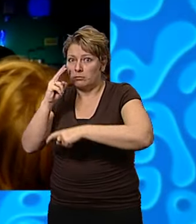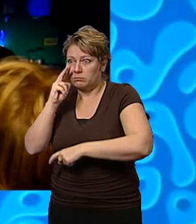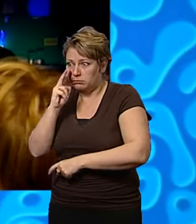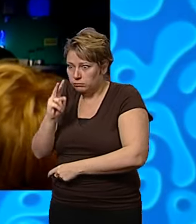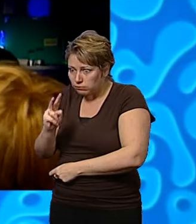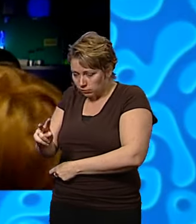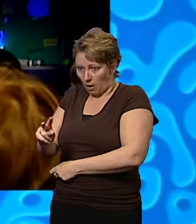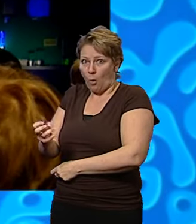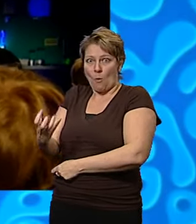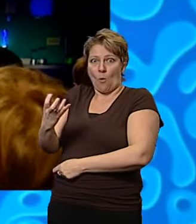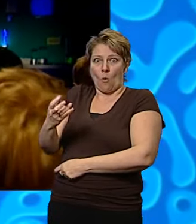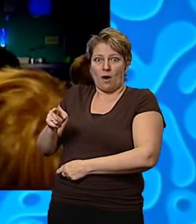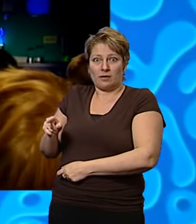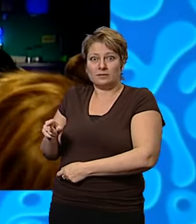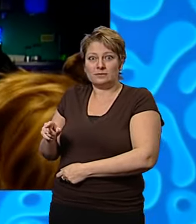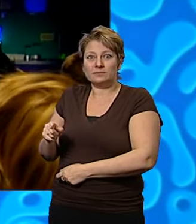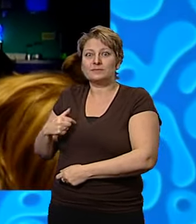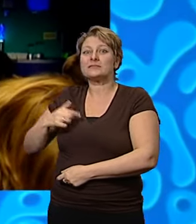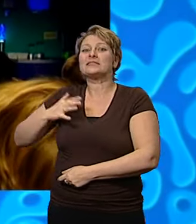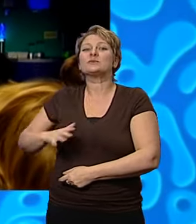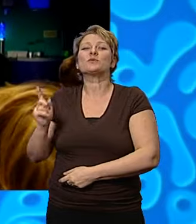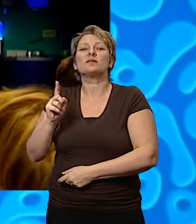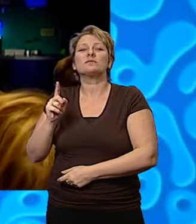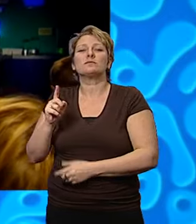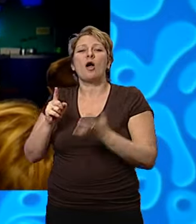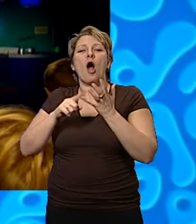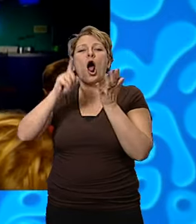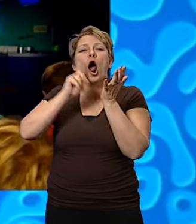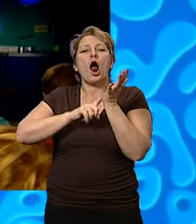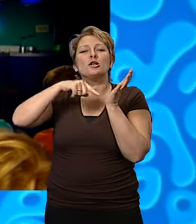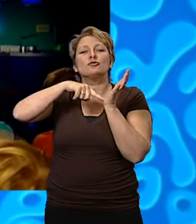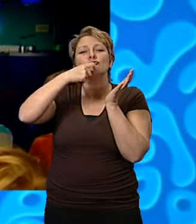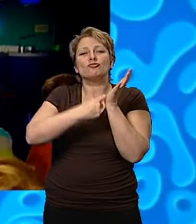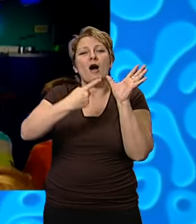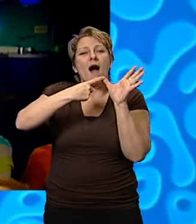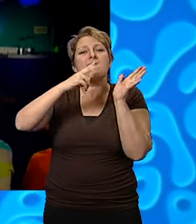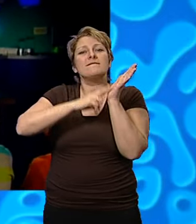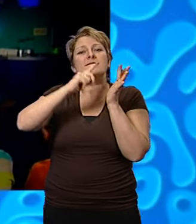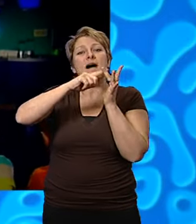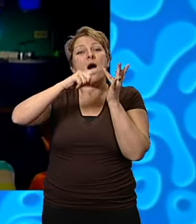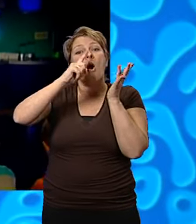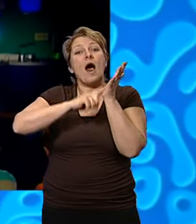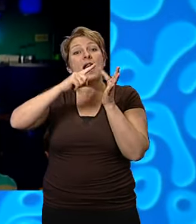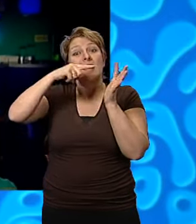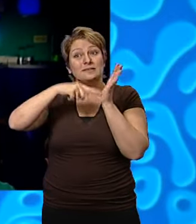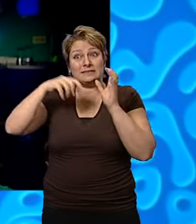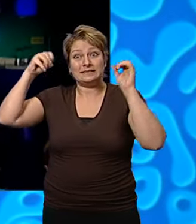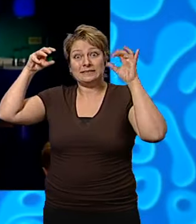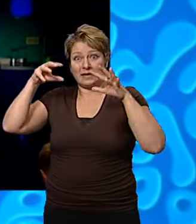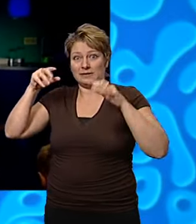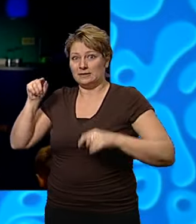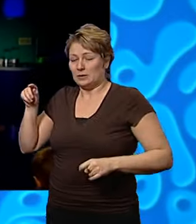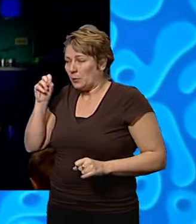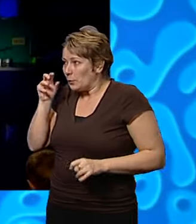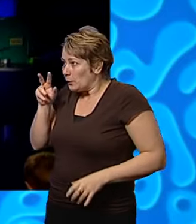really stand out. And the only other thing I need is something called ultraviolet light, which is this